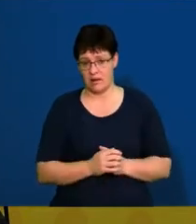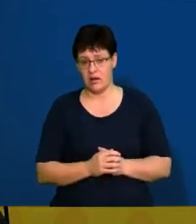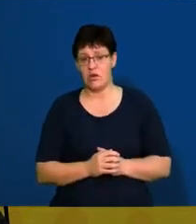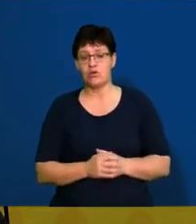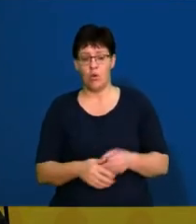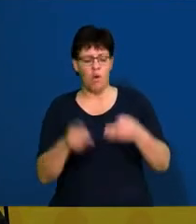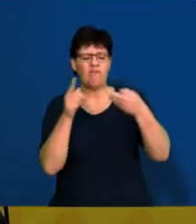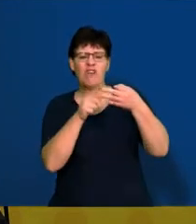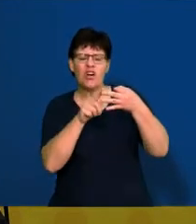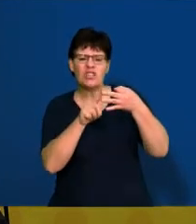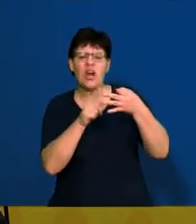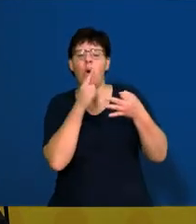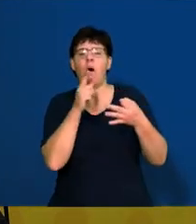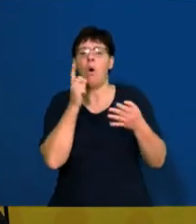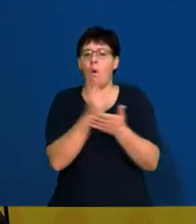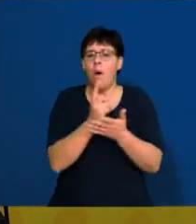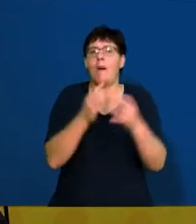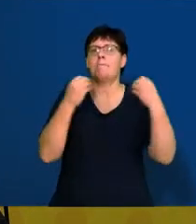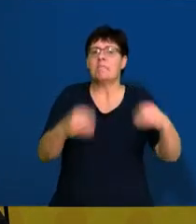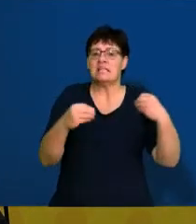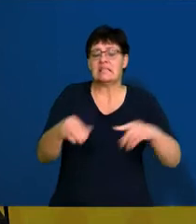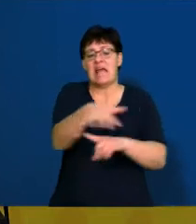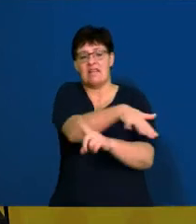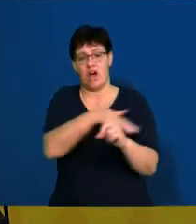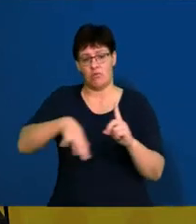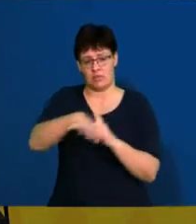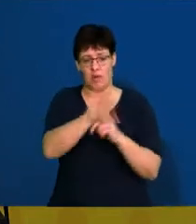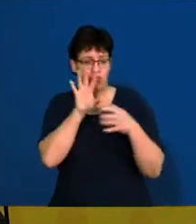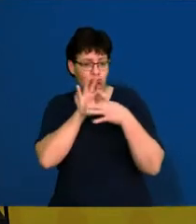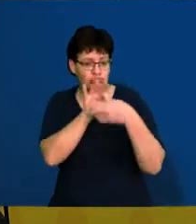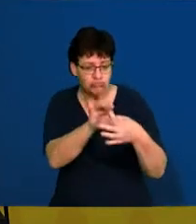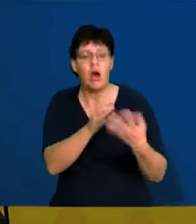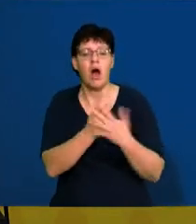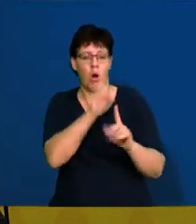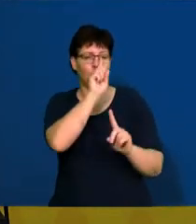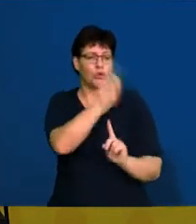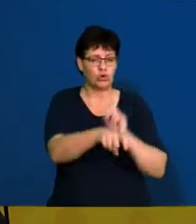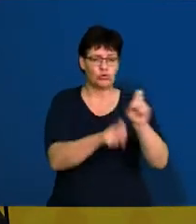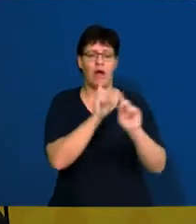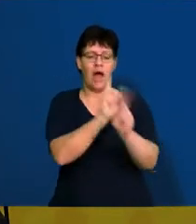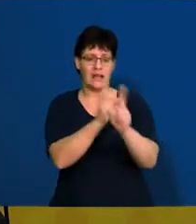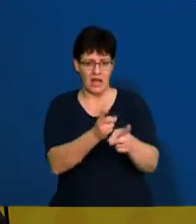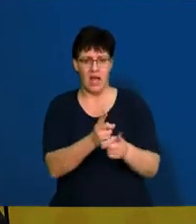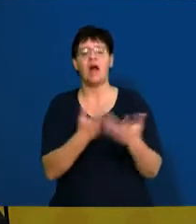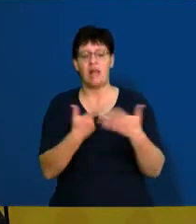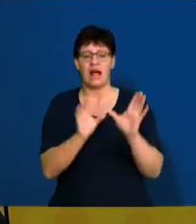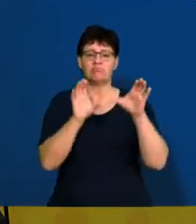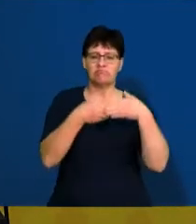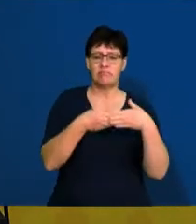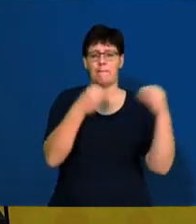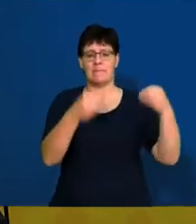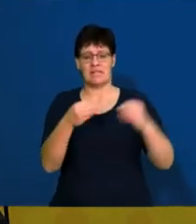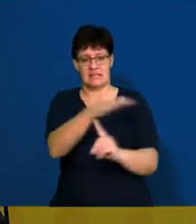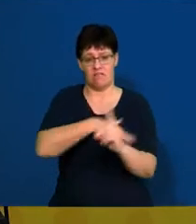first one will be business environment. So, all questions will be related to business environments, to all the chapters that have to do with